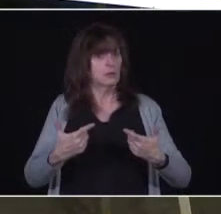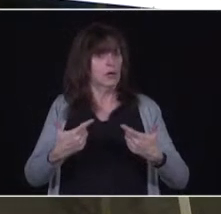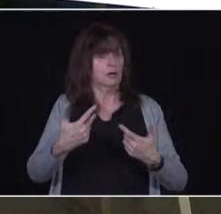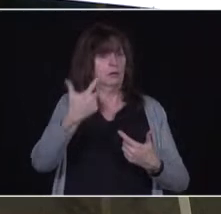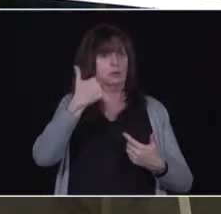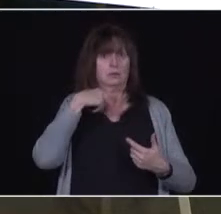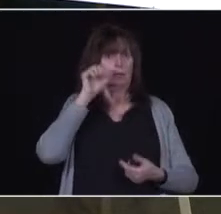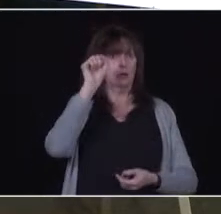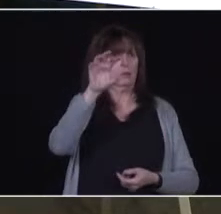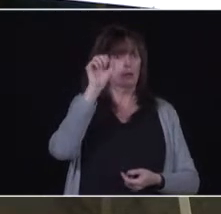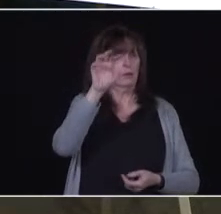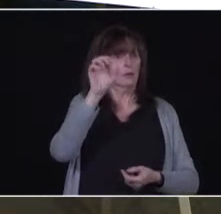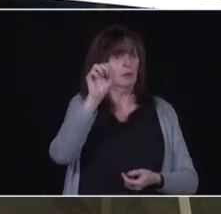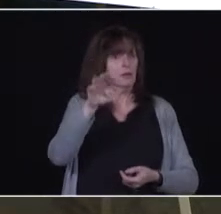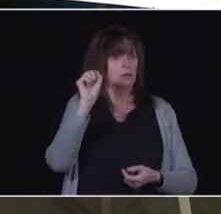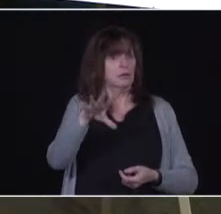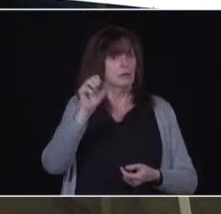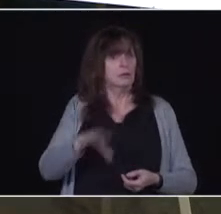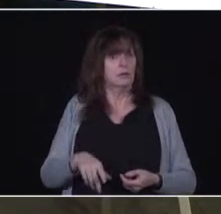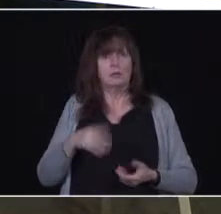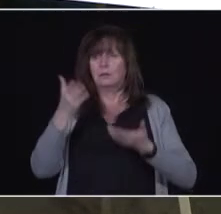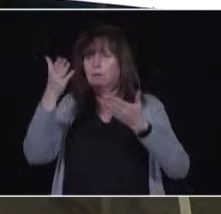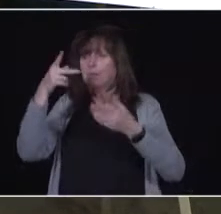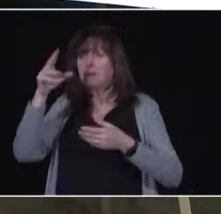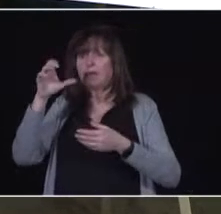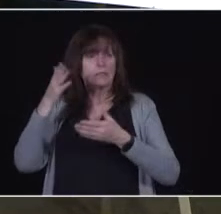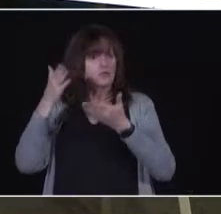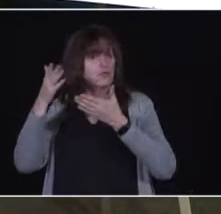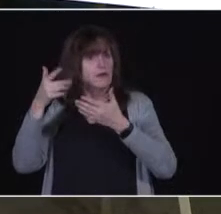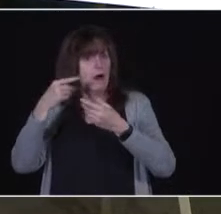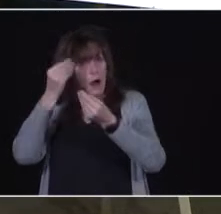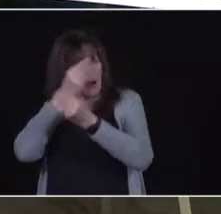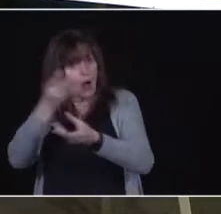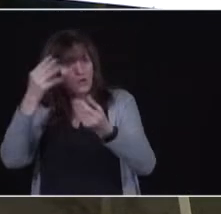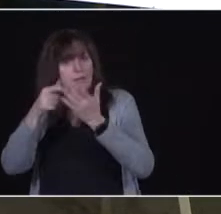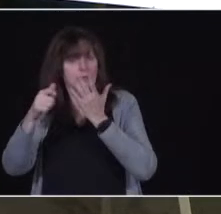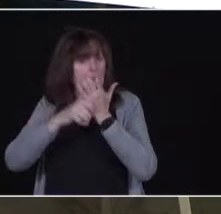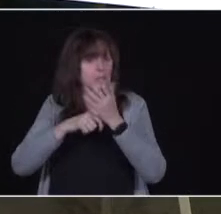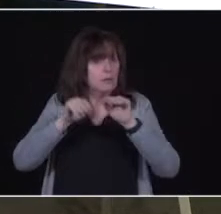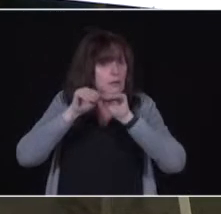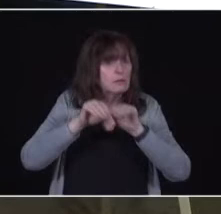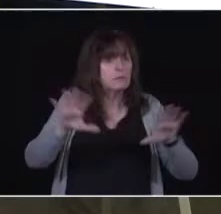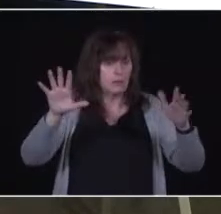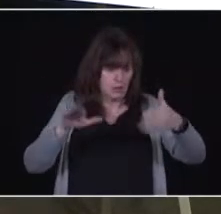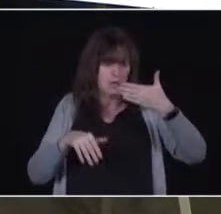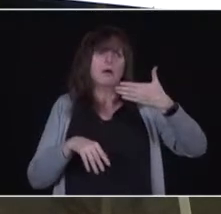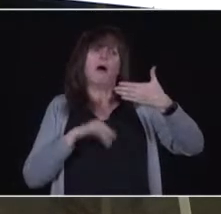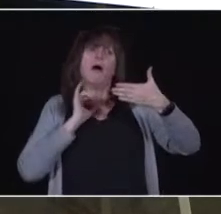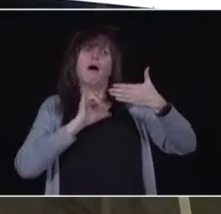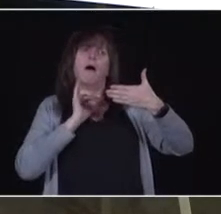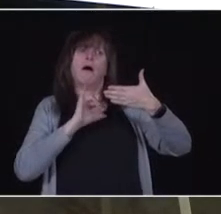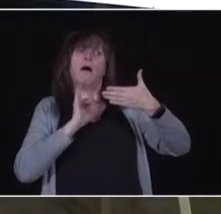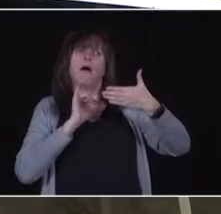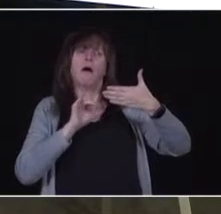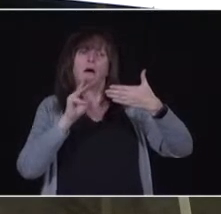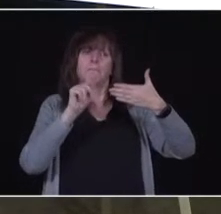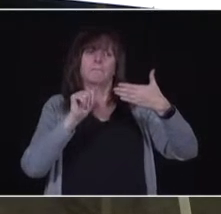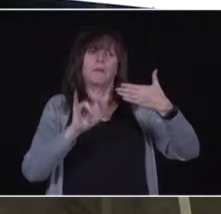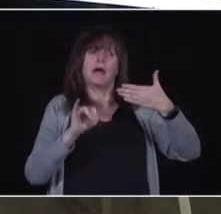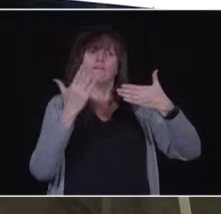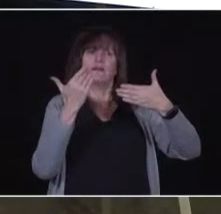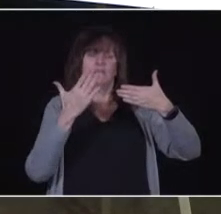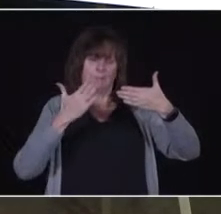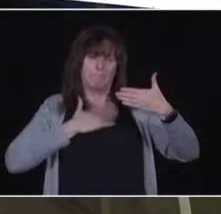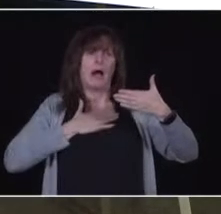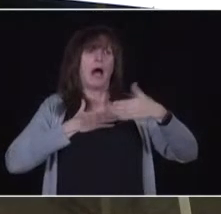messages including public service announcements, I hear that, for example, on the 15th of May, I can now start reserving, I can